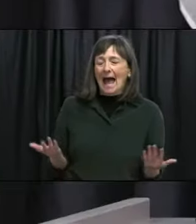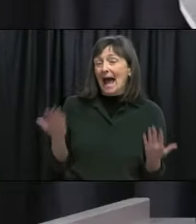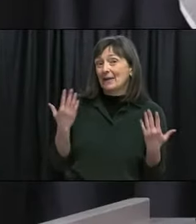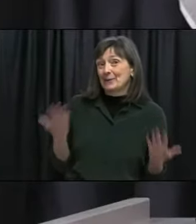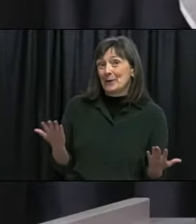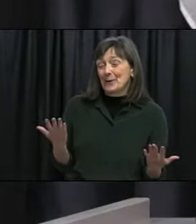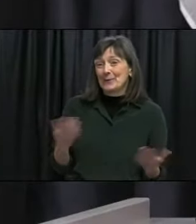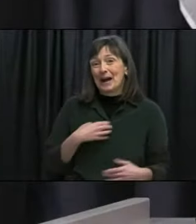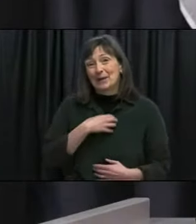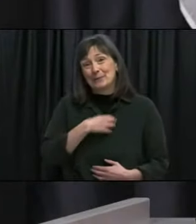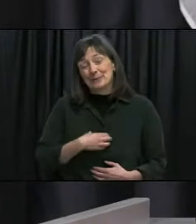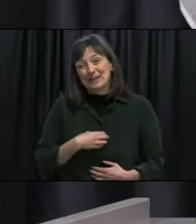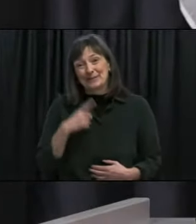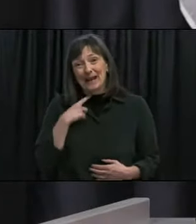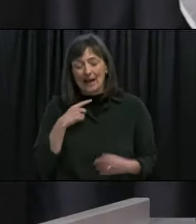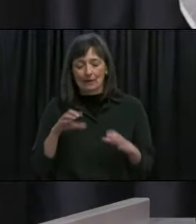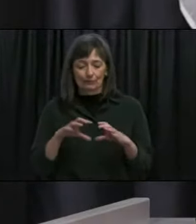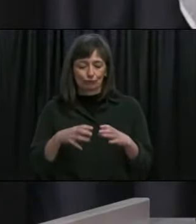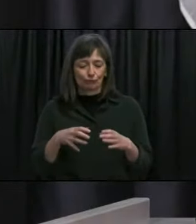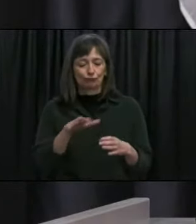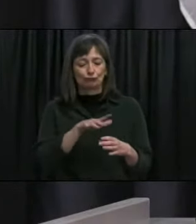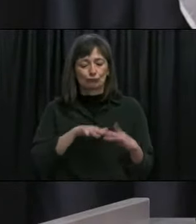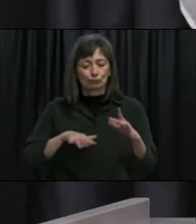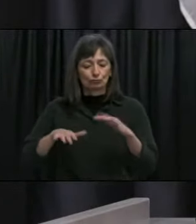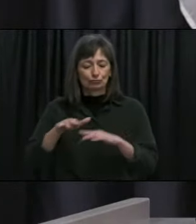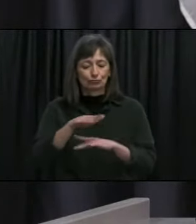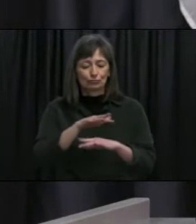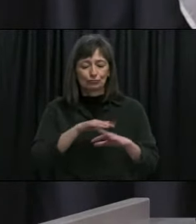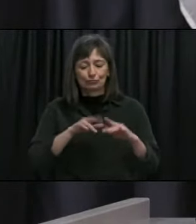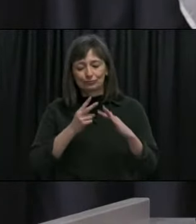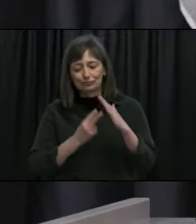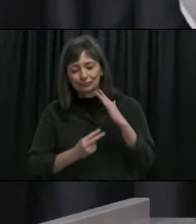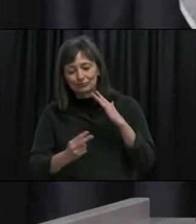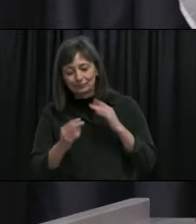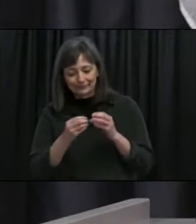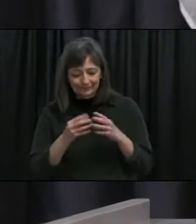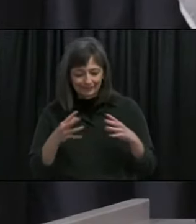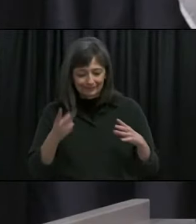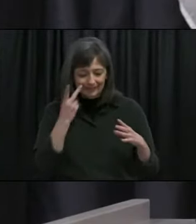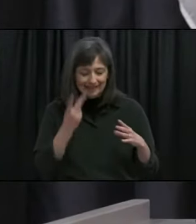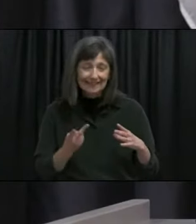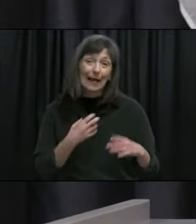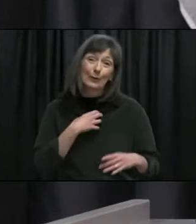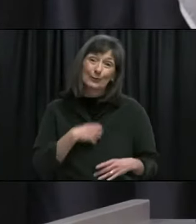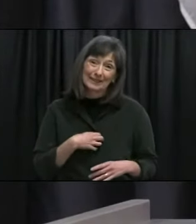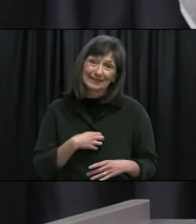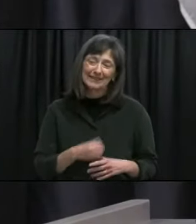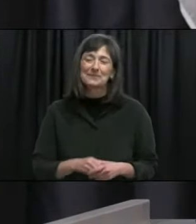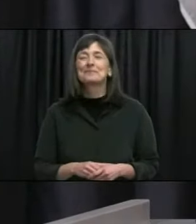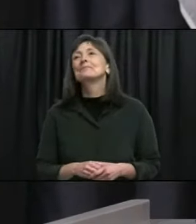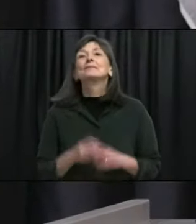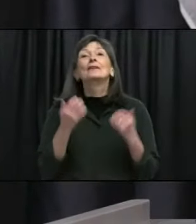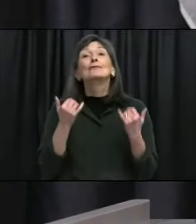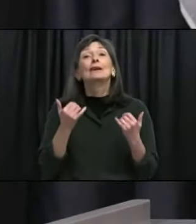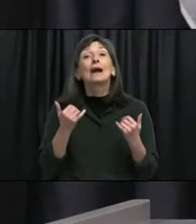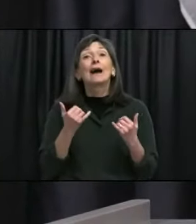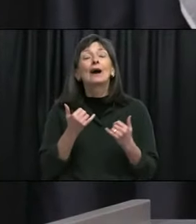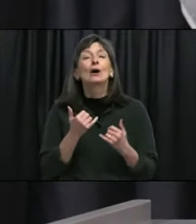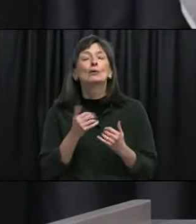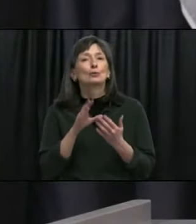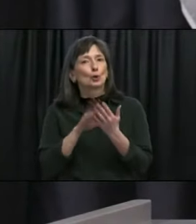crystal ball that would be great I think right now we're learning lots about this vaccine